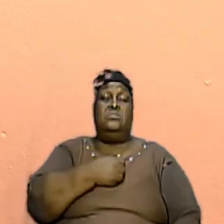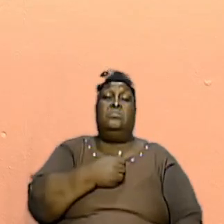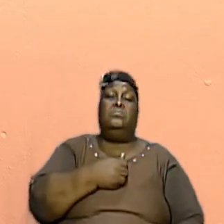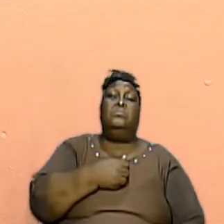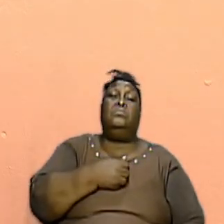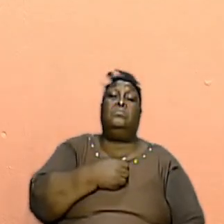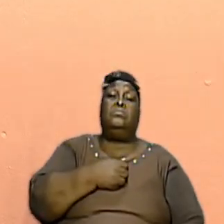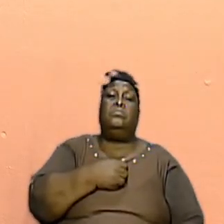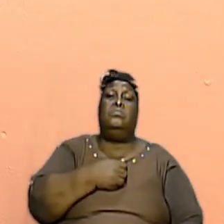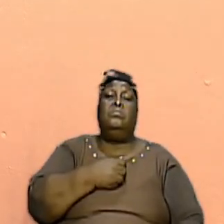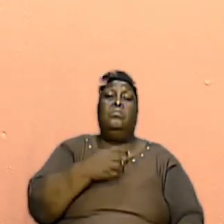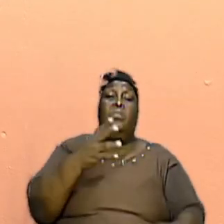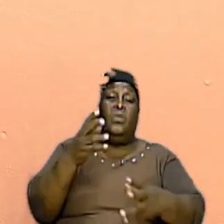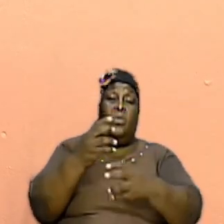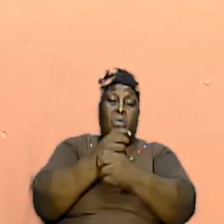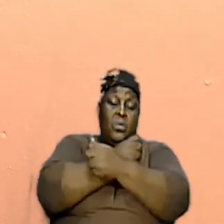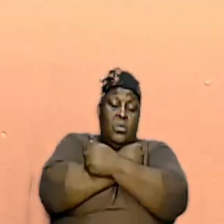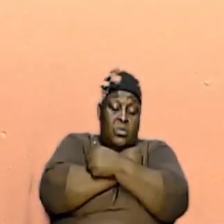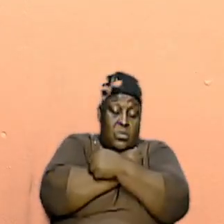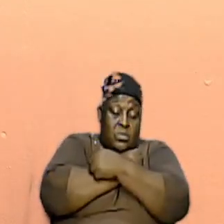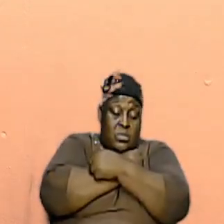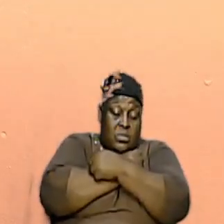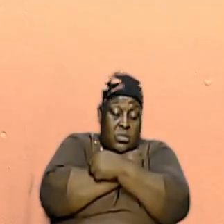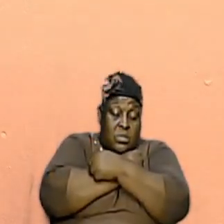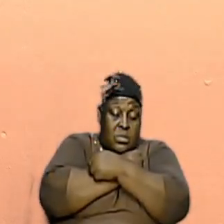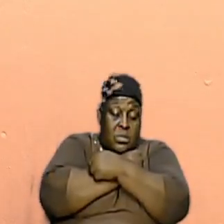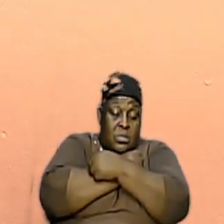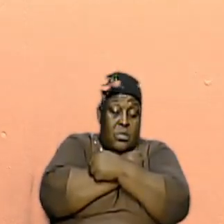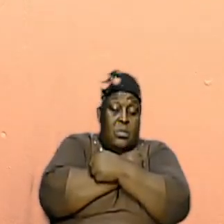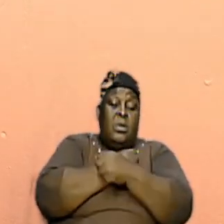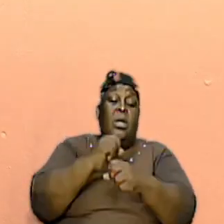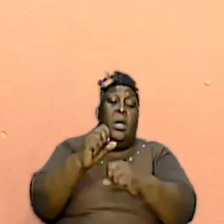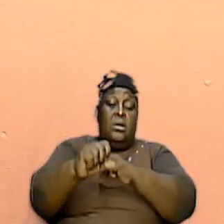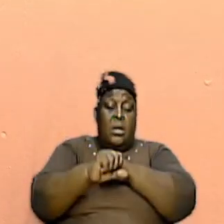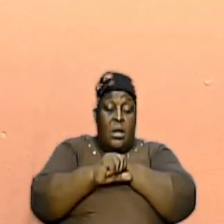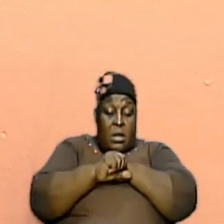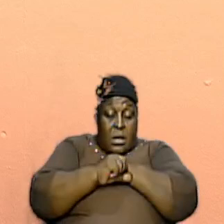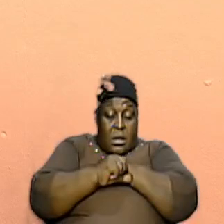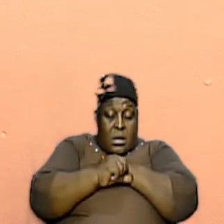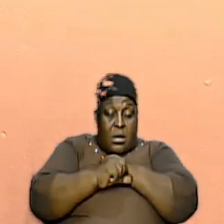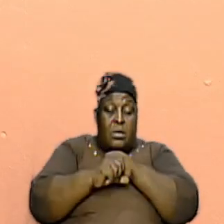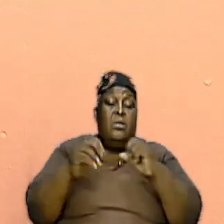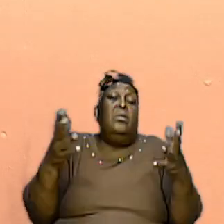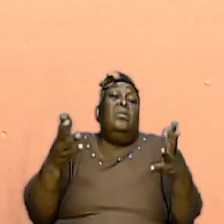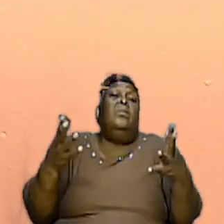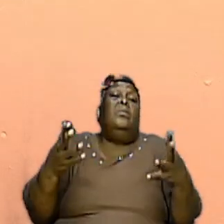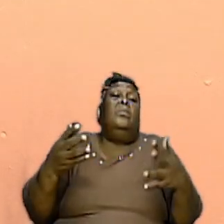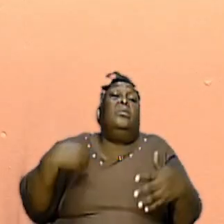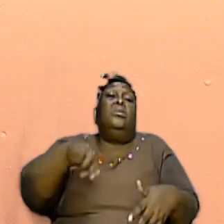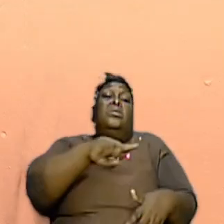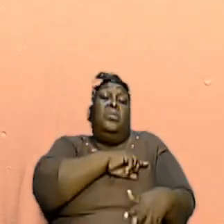To Hold Closely Guard What We Have